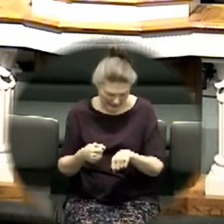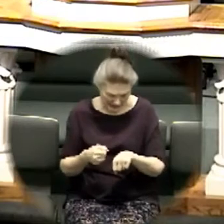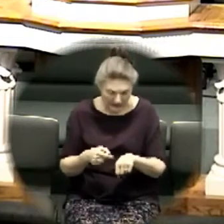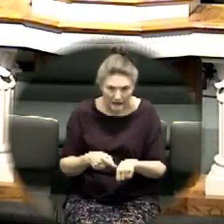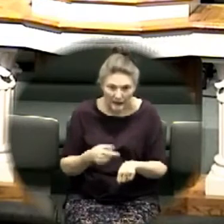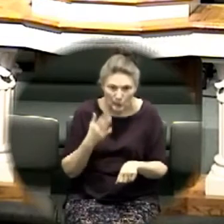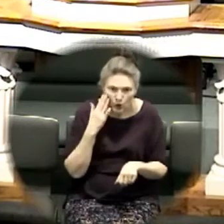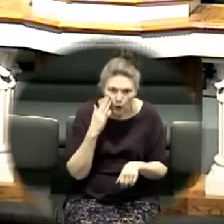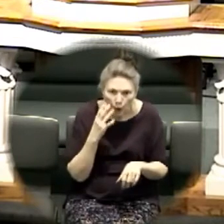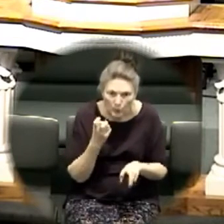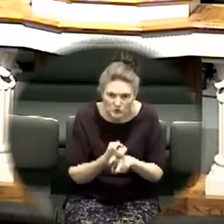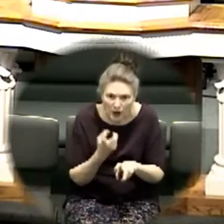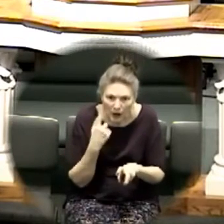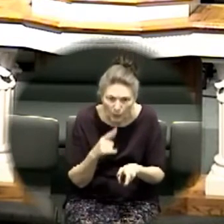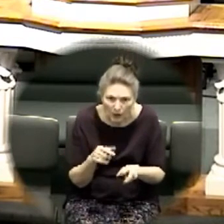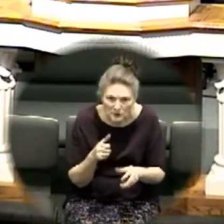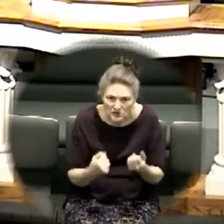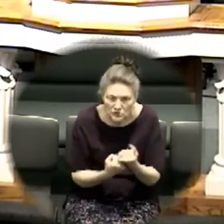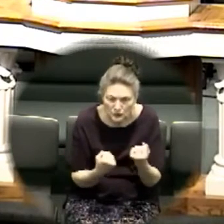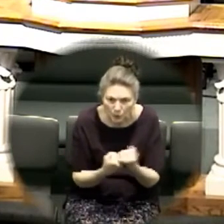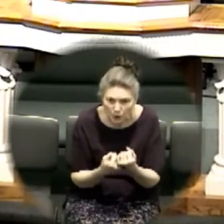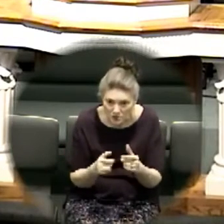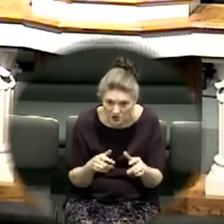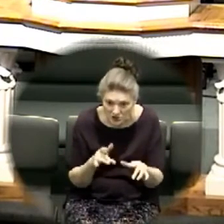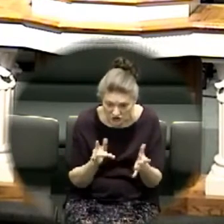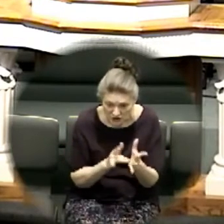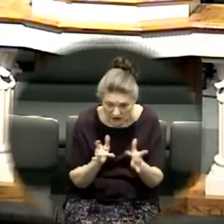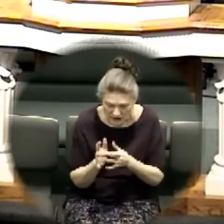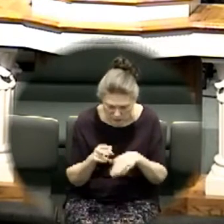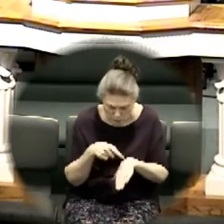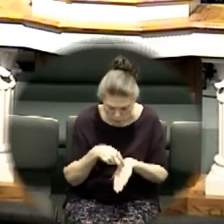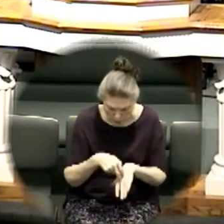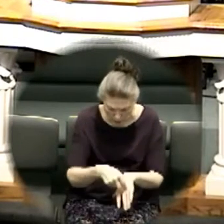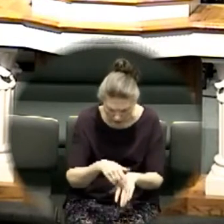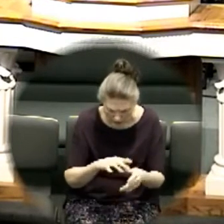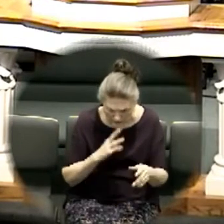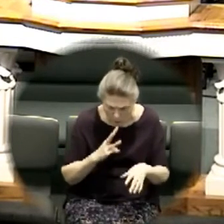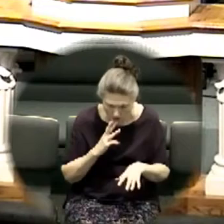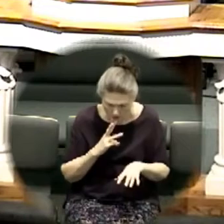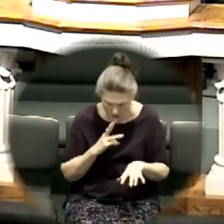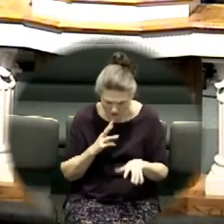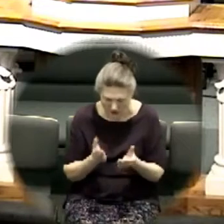right now I don't know if that's going to support me